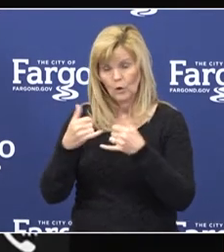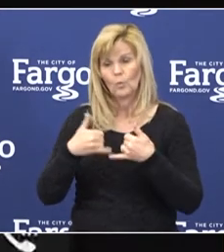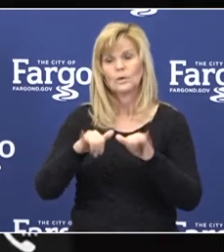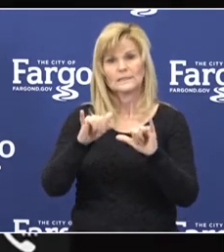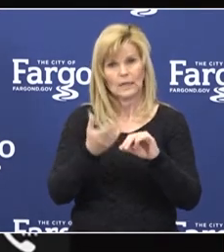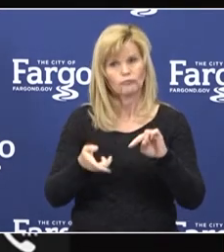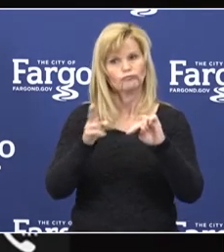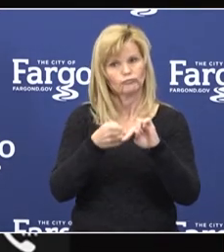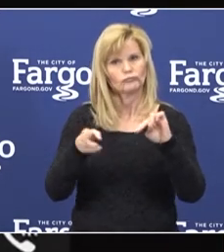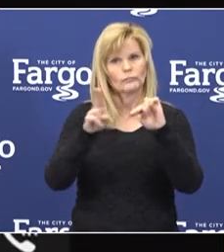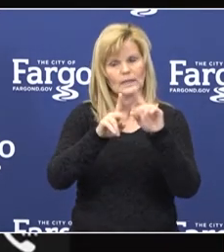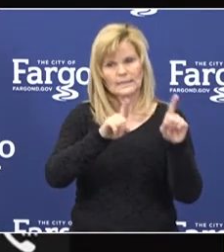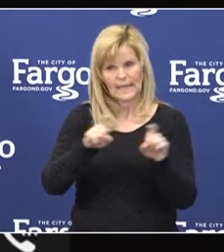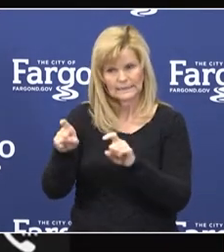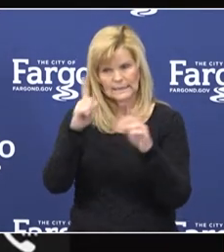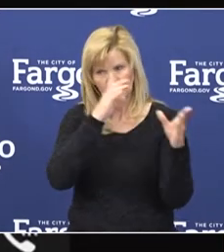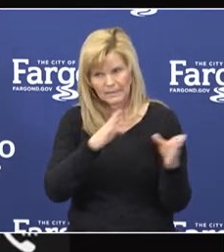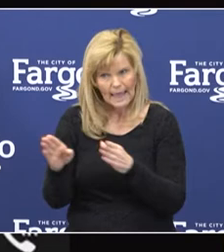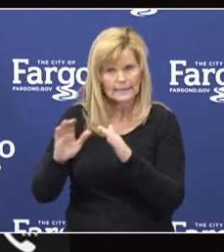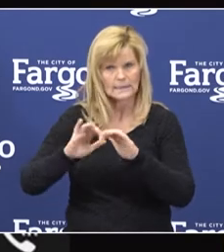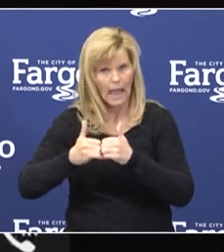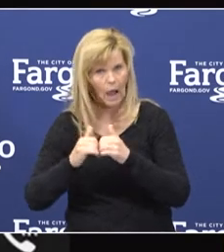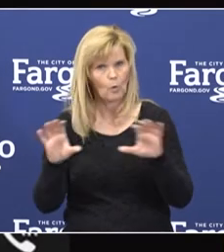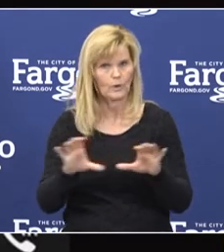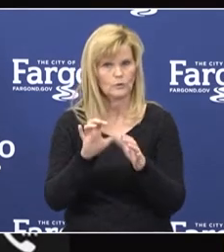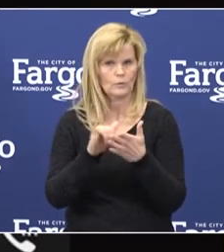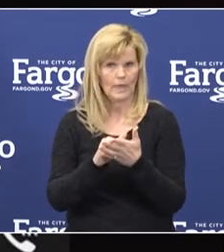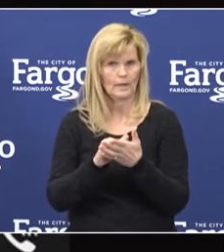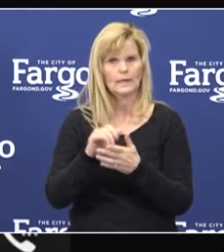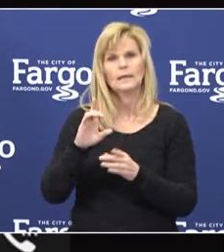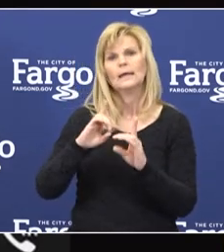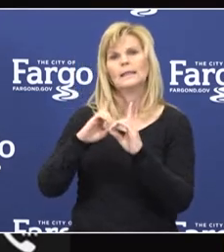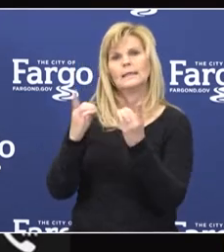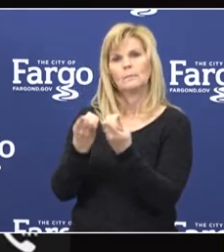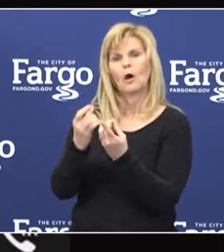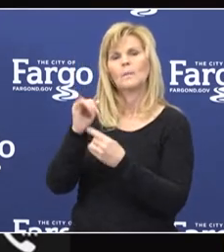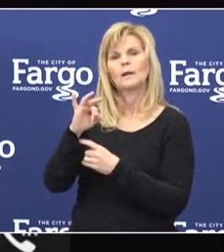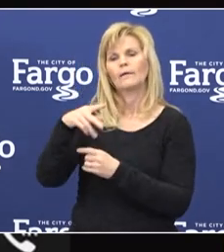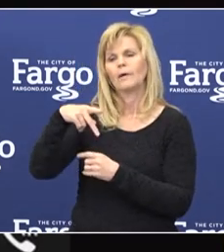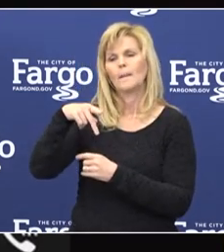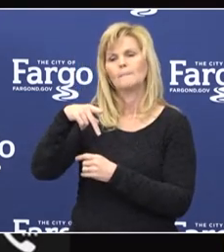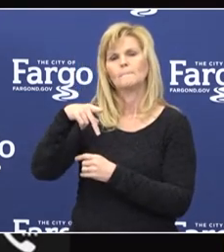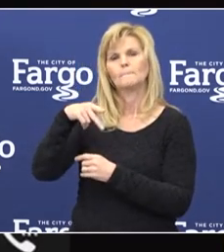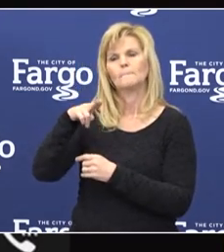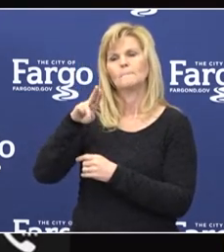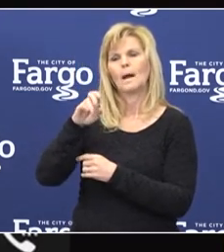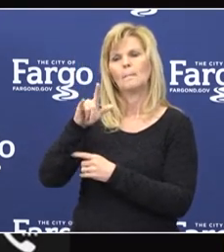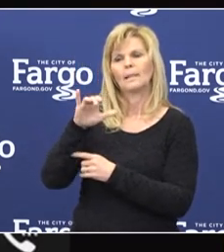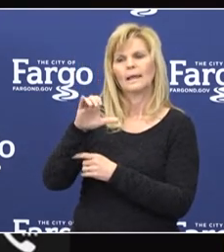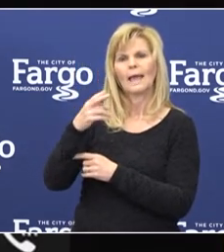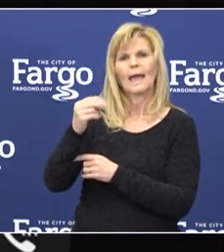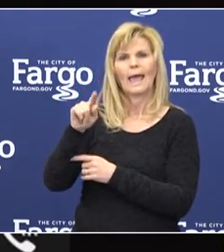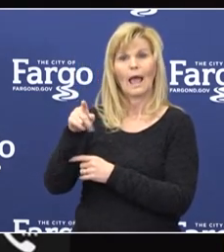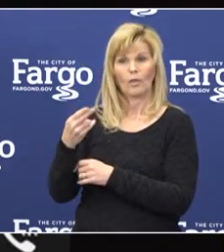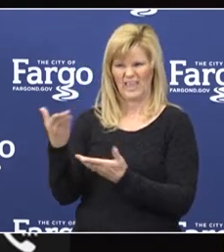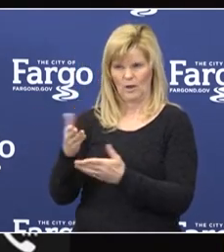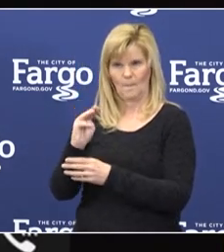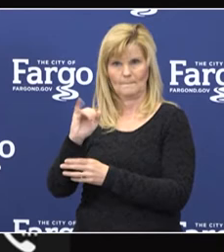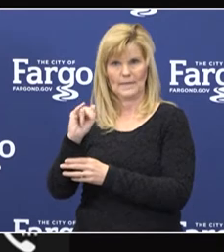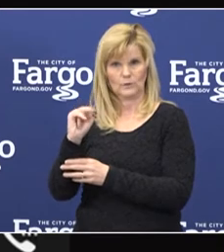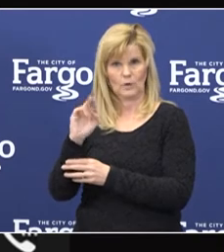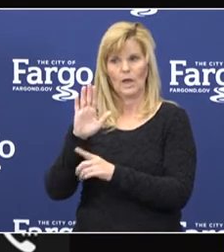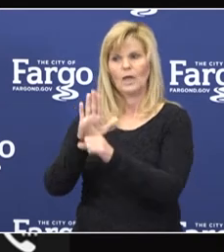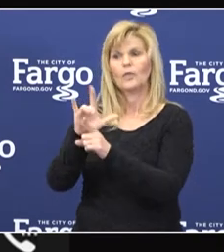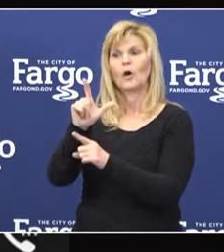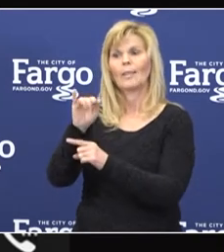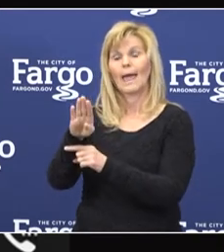testing strategies along the way. The Department of Public Health, the Minnesota Department of Health lab has done